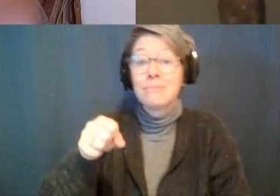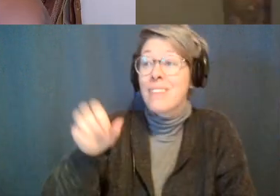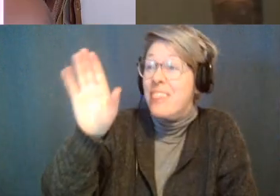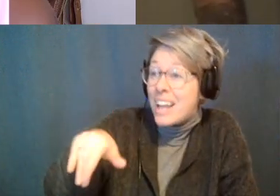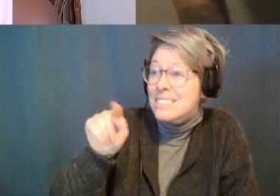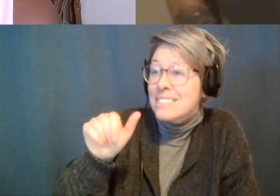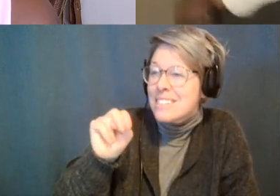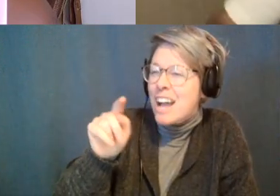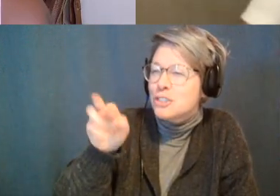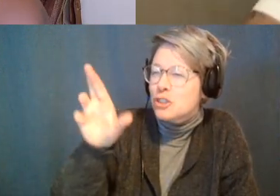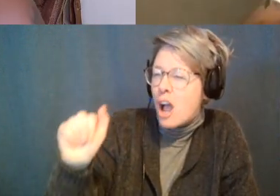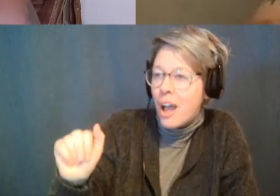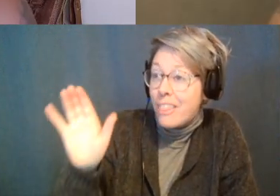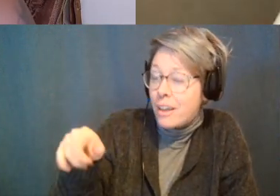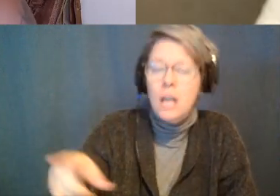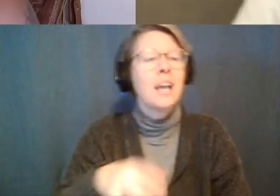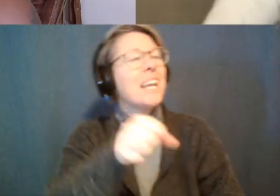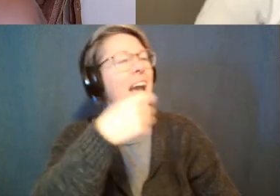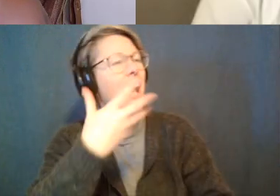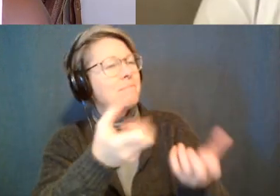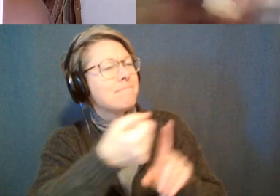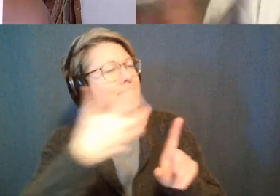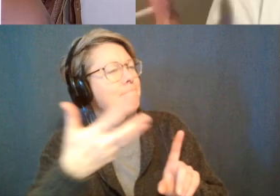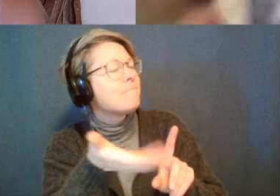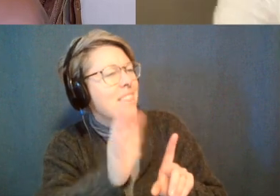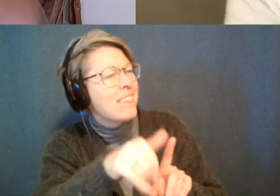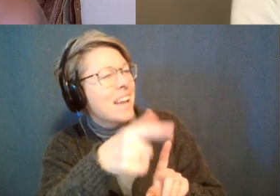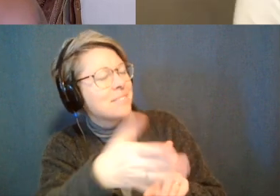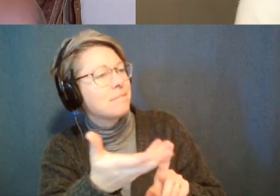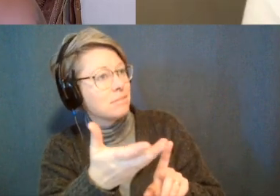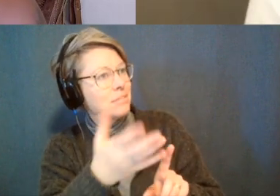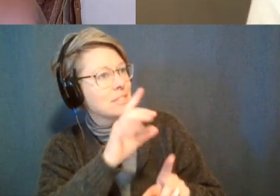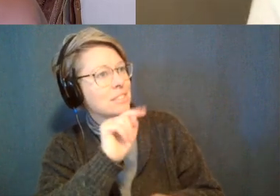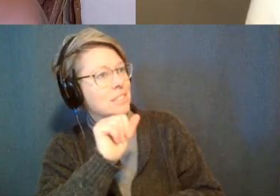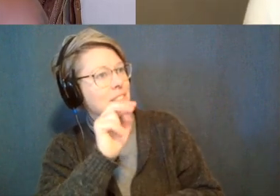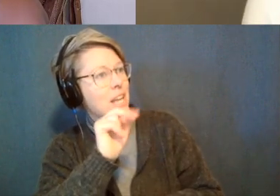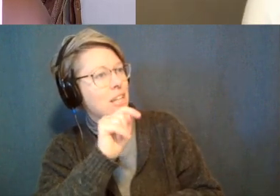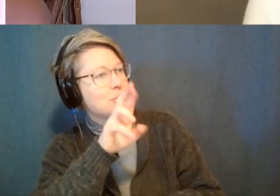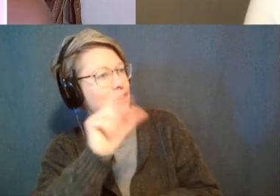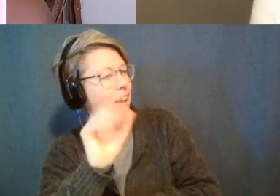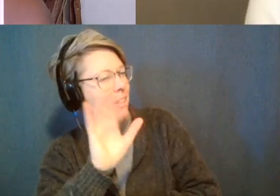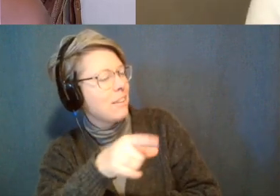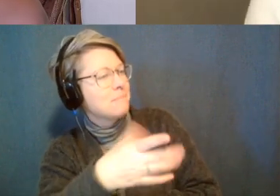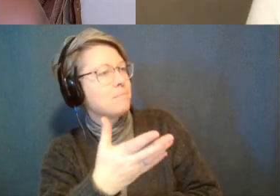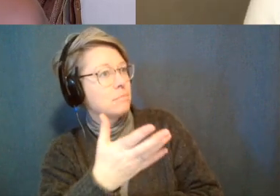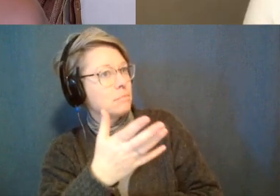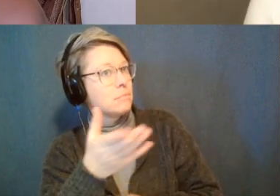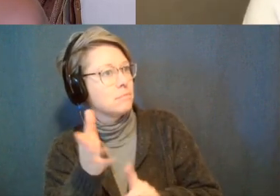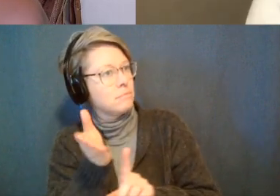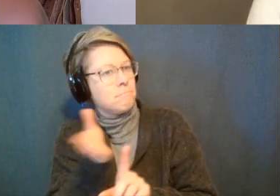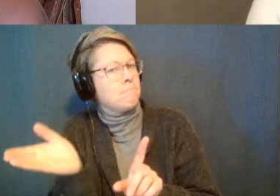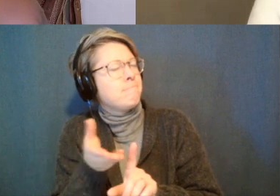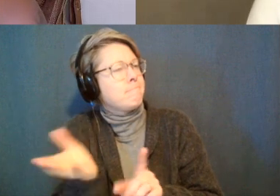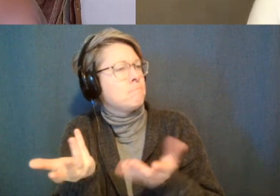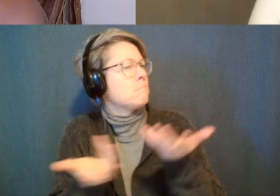yeah and i wanted to talk about that too like exactly so that then converts into the realm of tantra